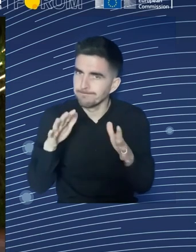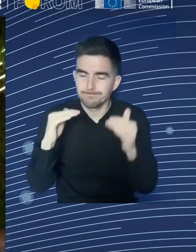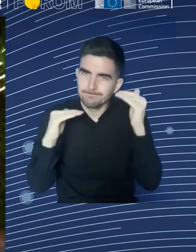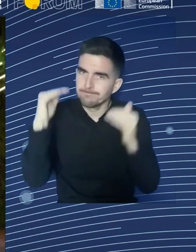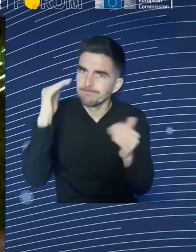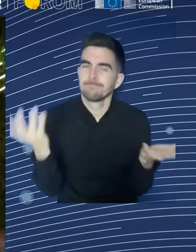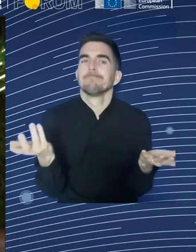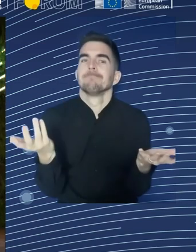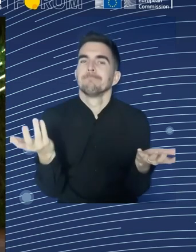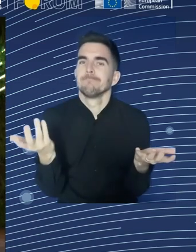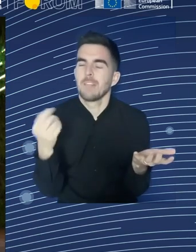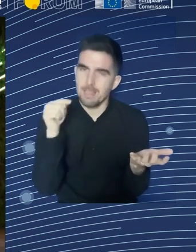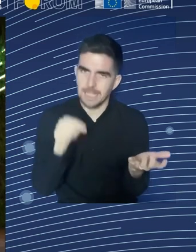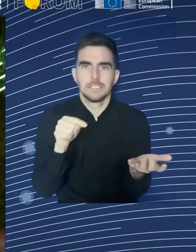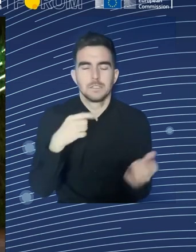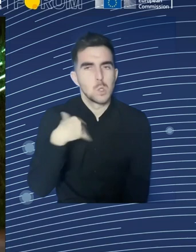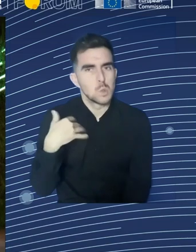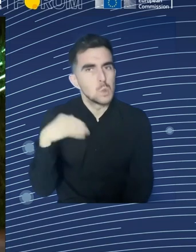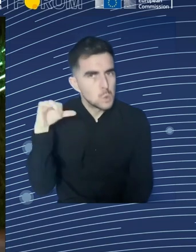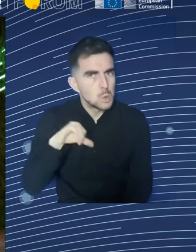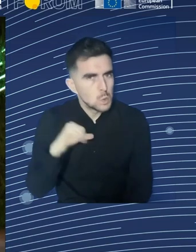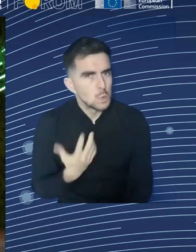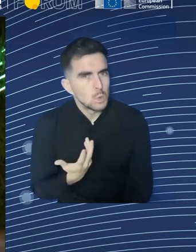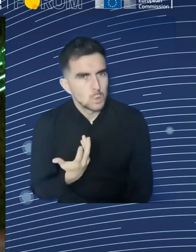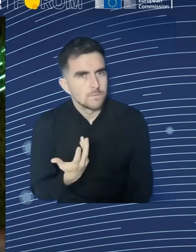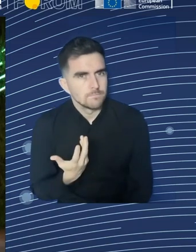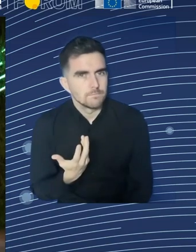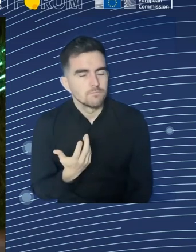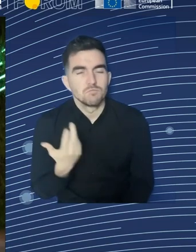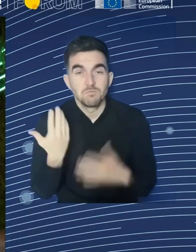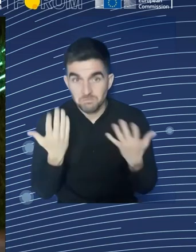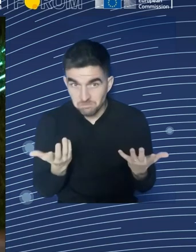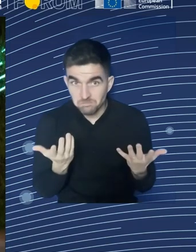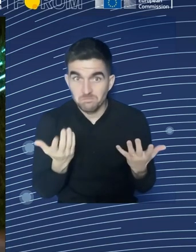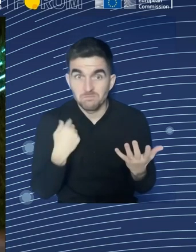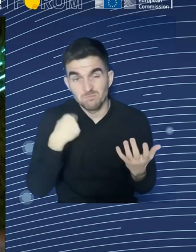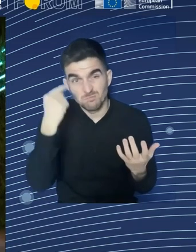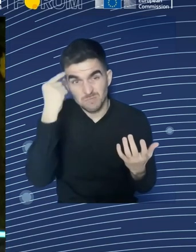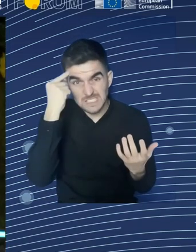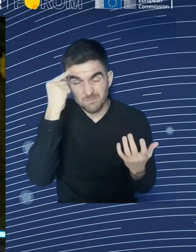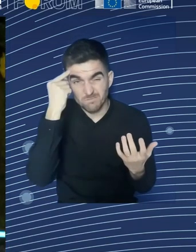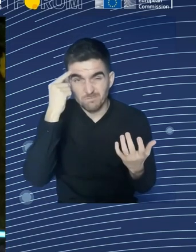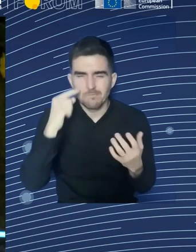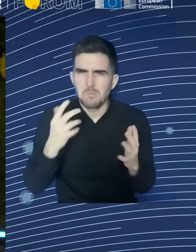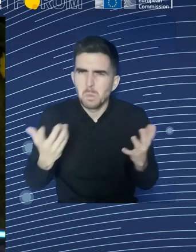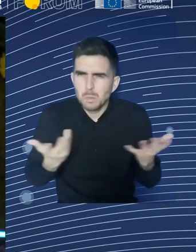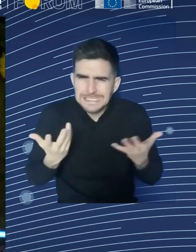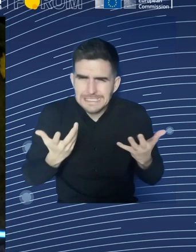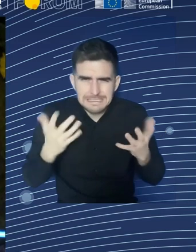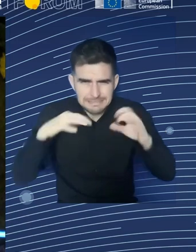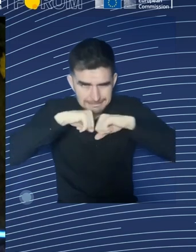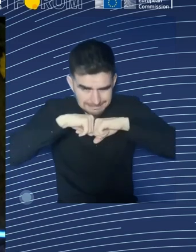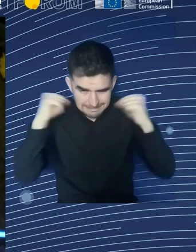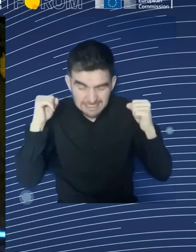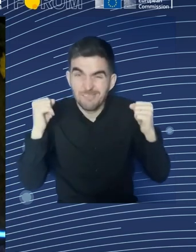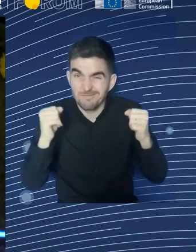handled the migration crisis is also, to me, one of the perhaps major failures over the last